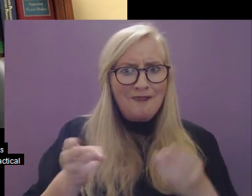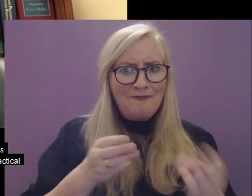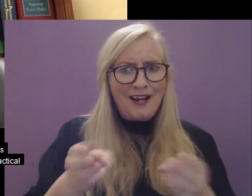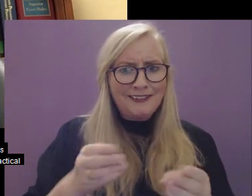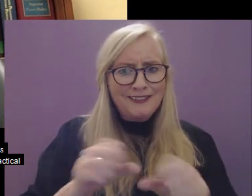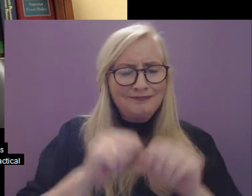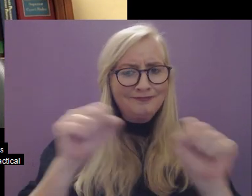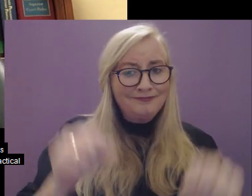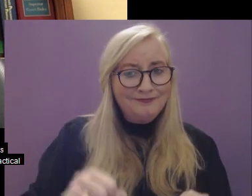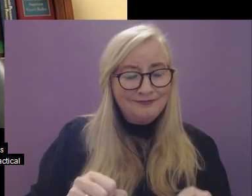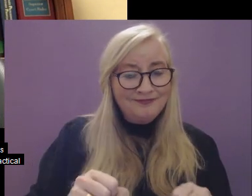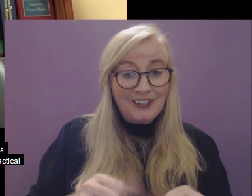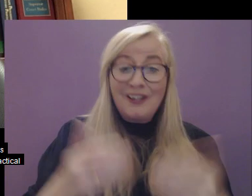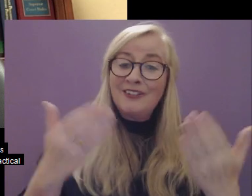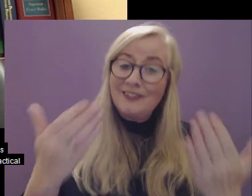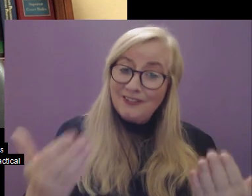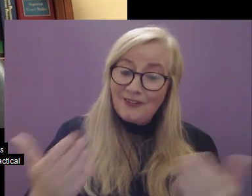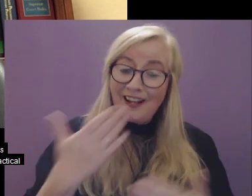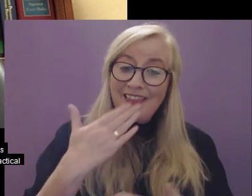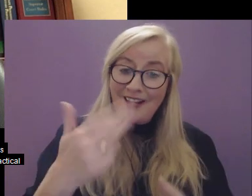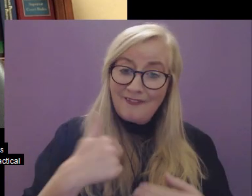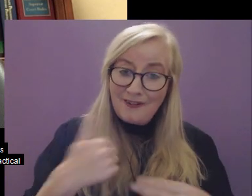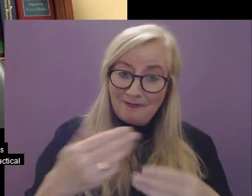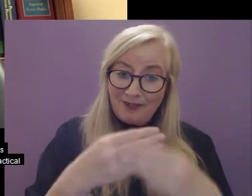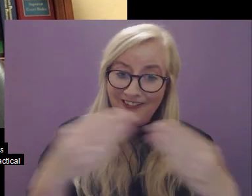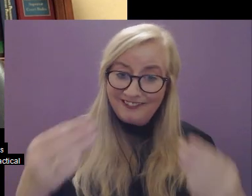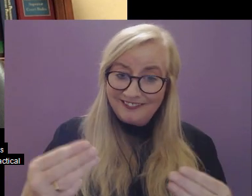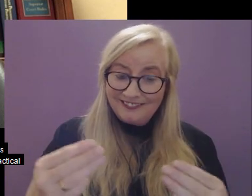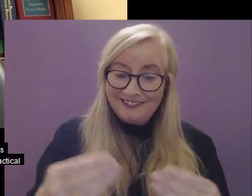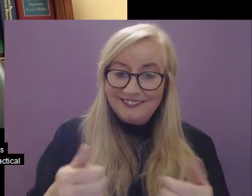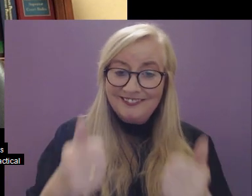practical effectiveness. Thank you very much. much.